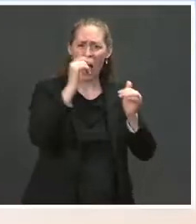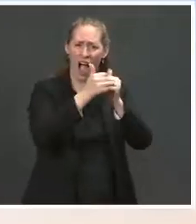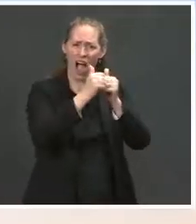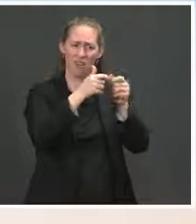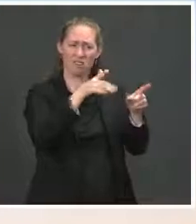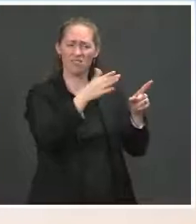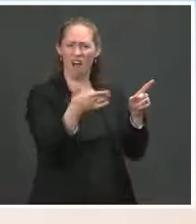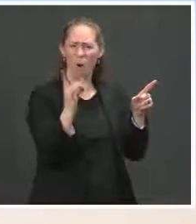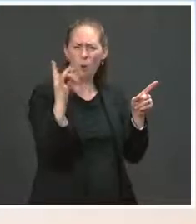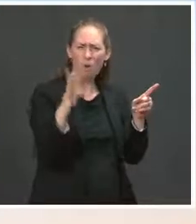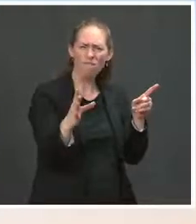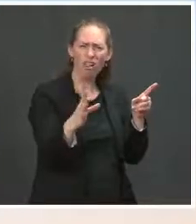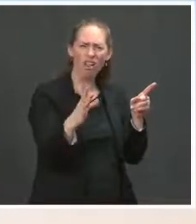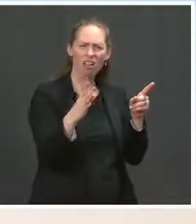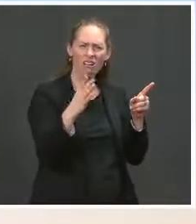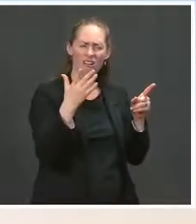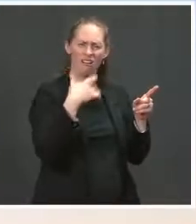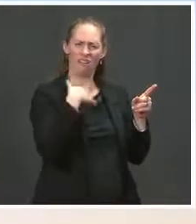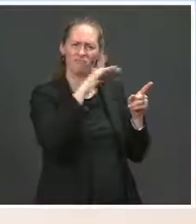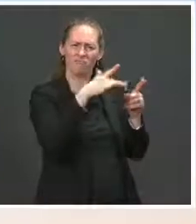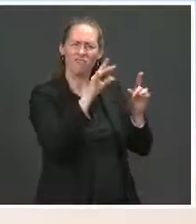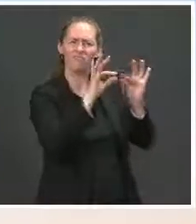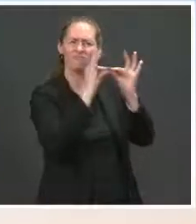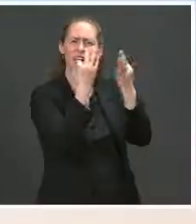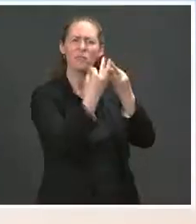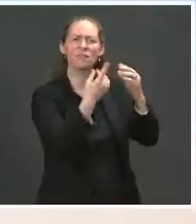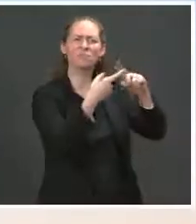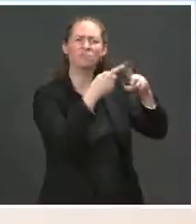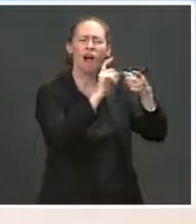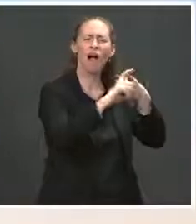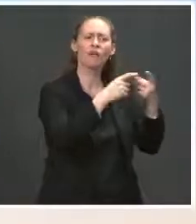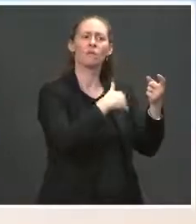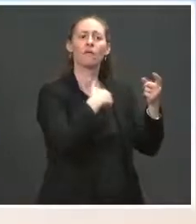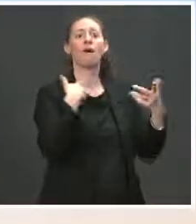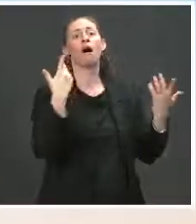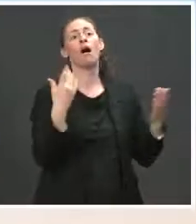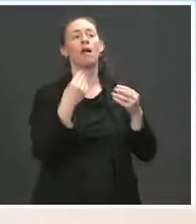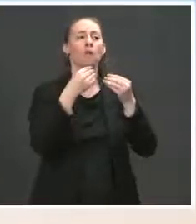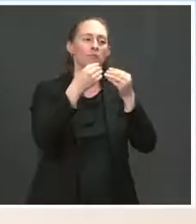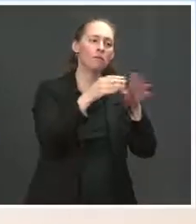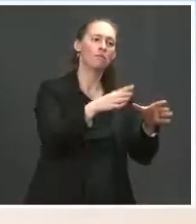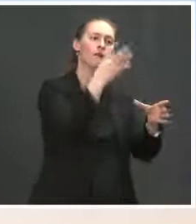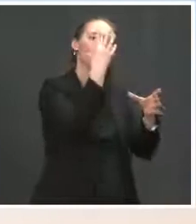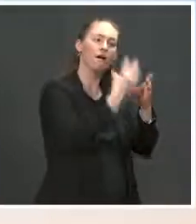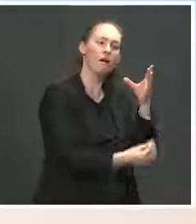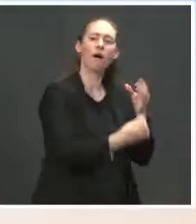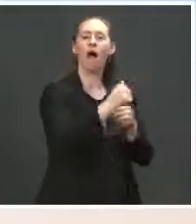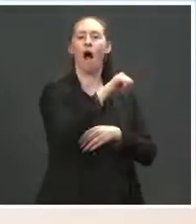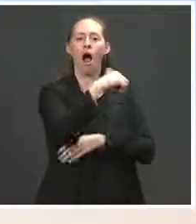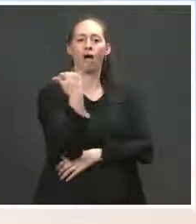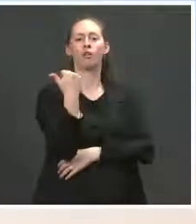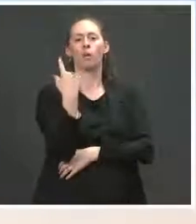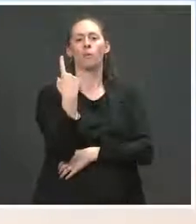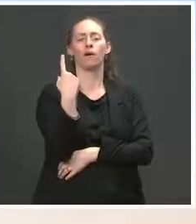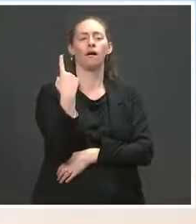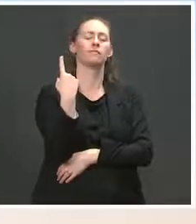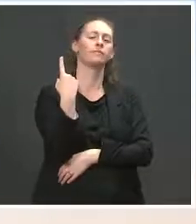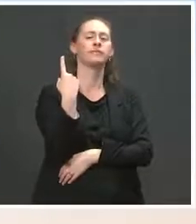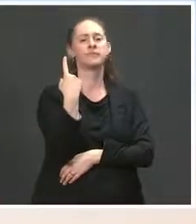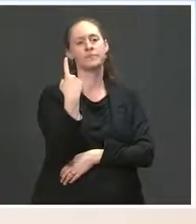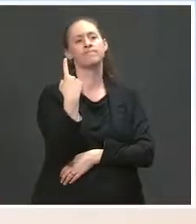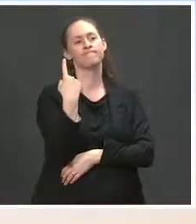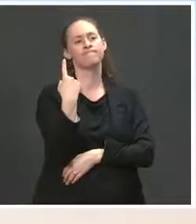of the family members and the community who's — who have lost another — who have lost a loved one. There'll be an